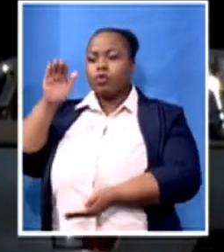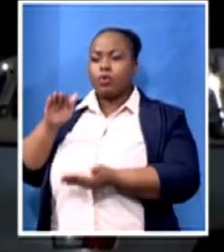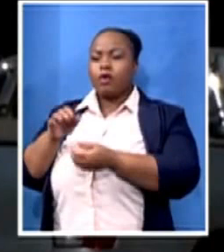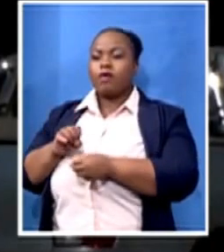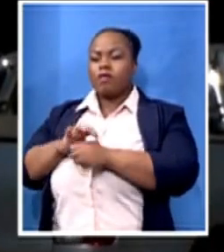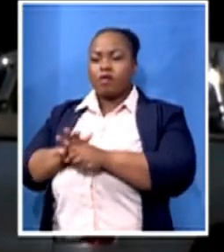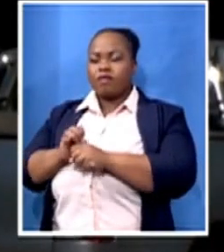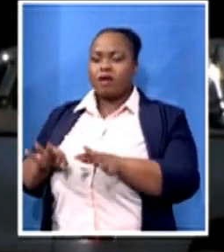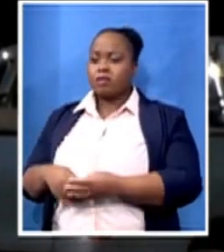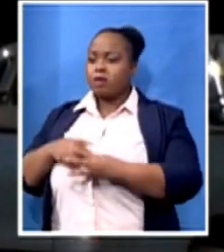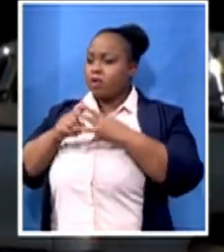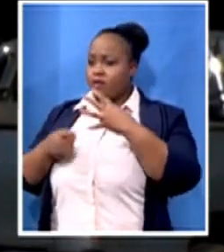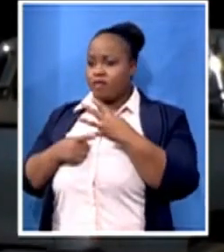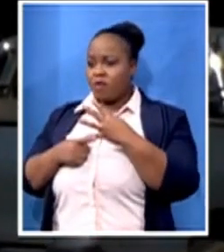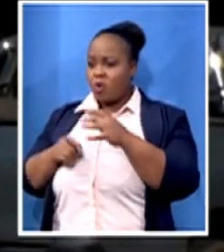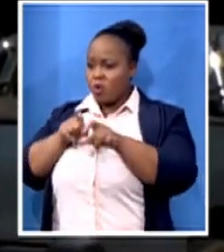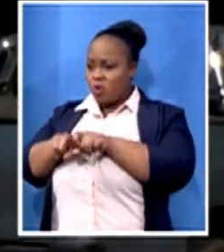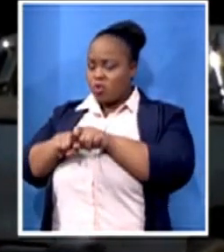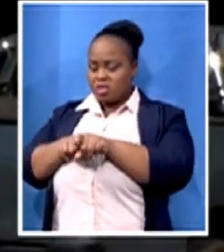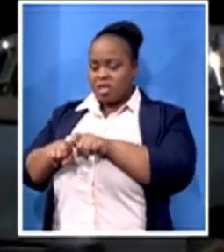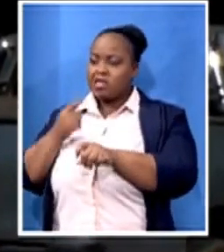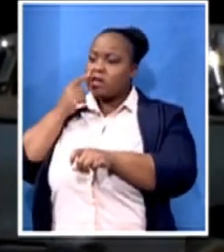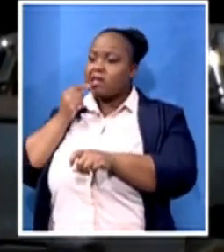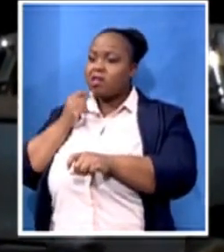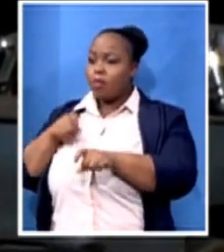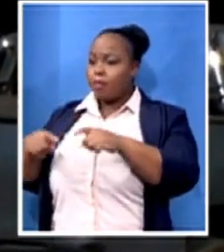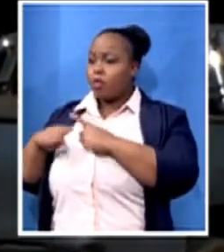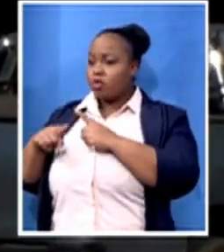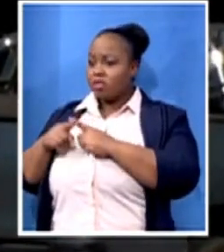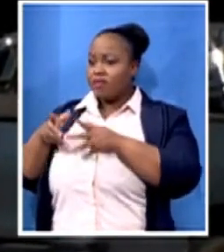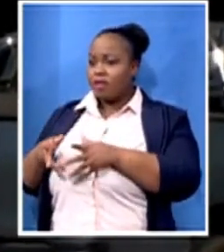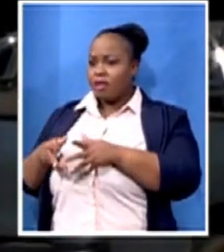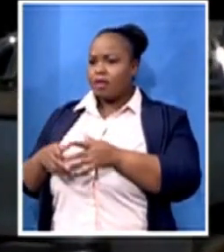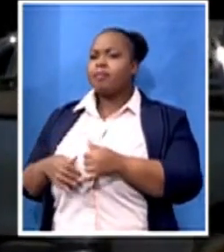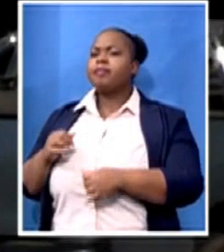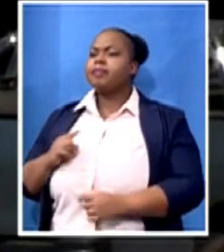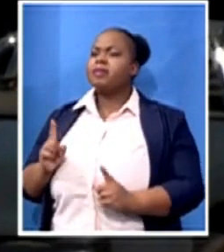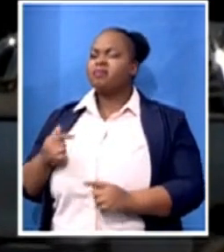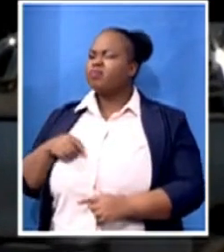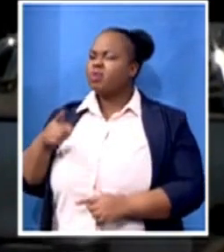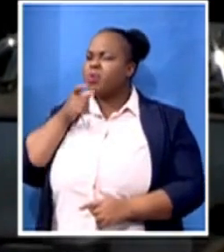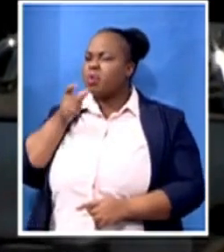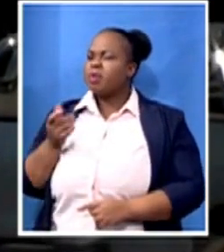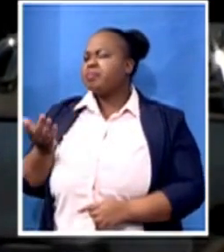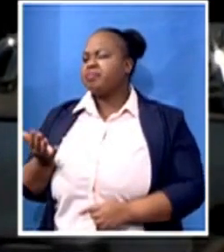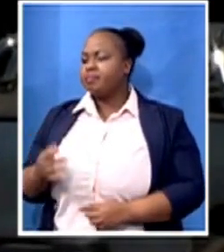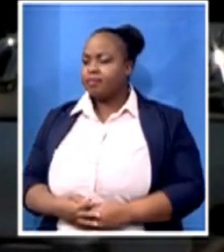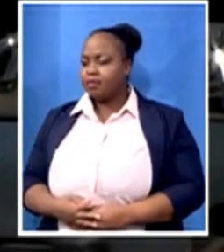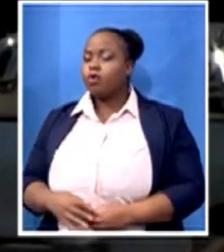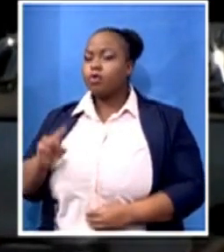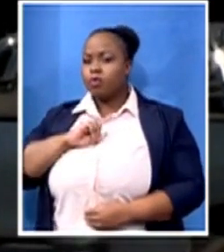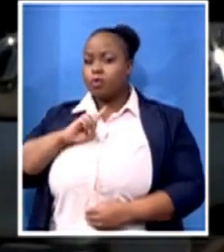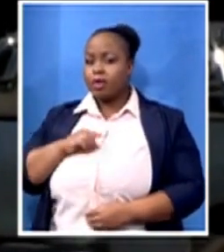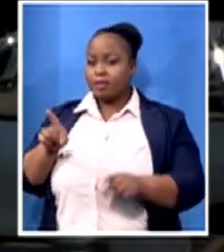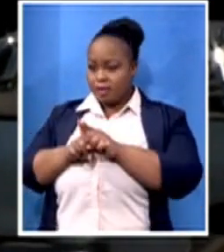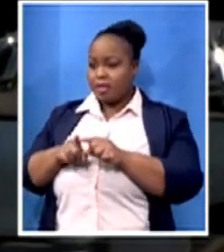COVID-19, and I understand that it's closed now. What can you say about that? I understand that you've also tested, and I believe